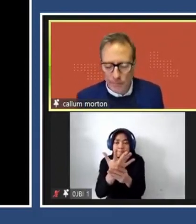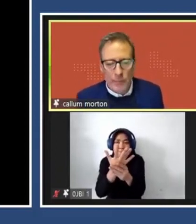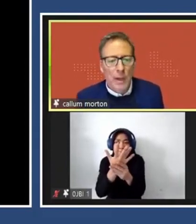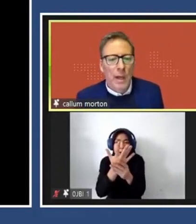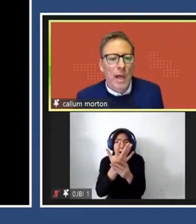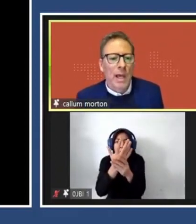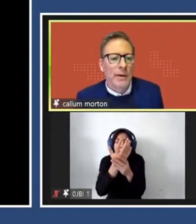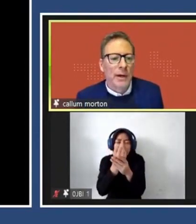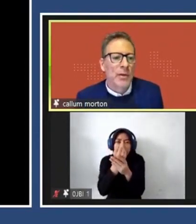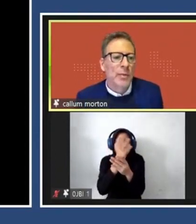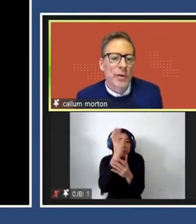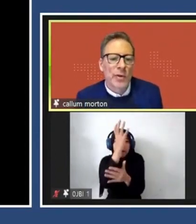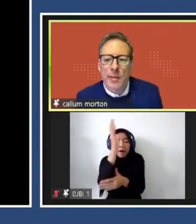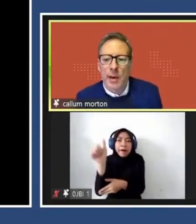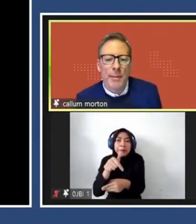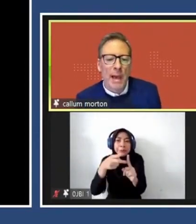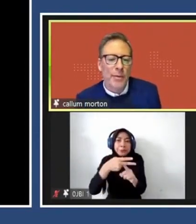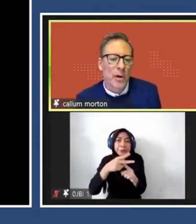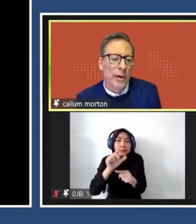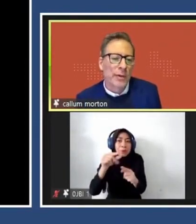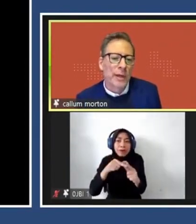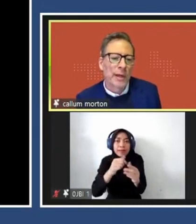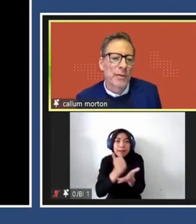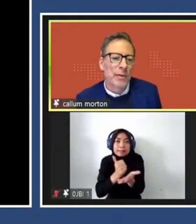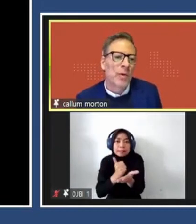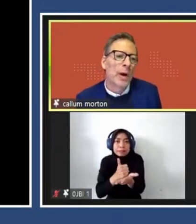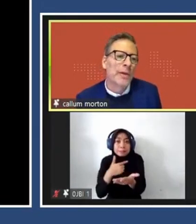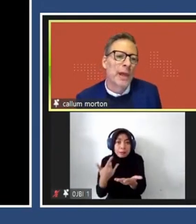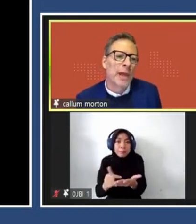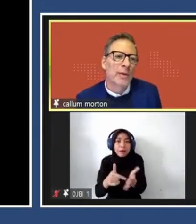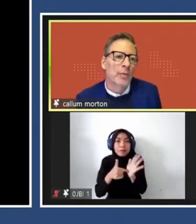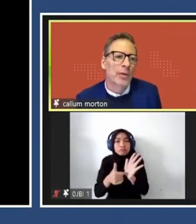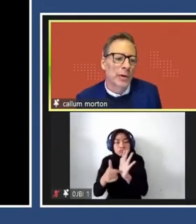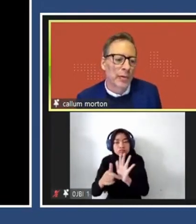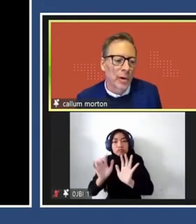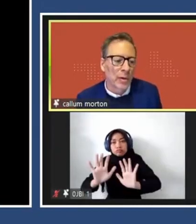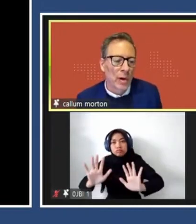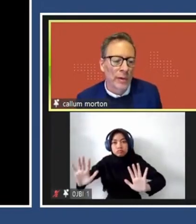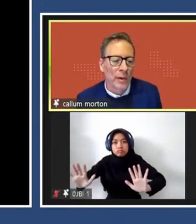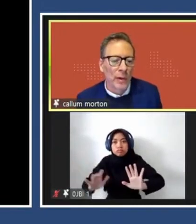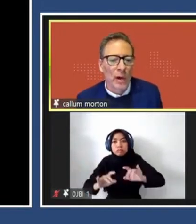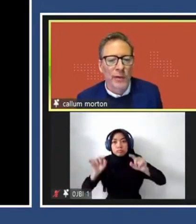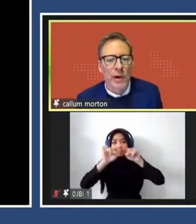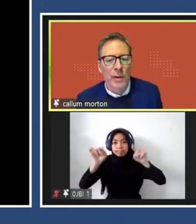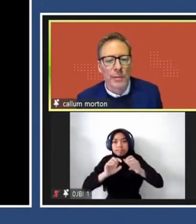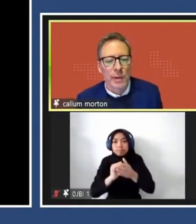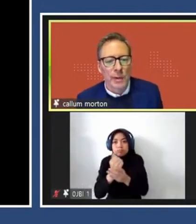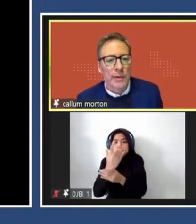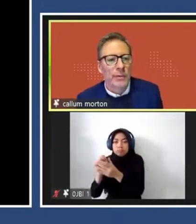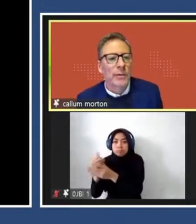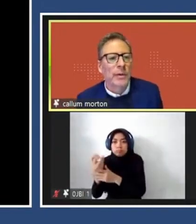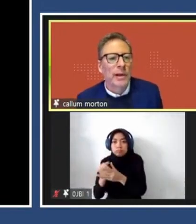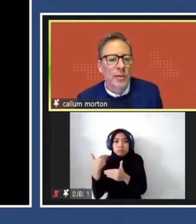um, and, uh, this was just a, a map showing the, the way the garden was going to grow over, over